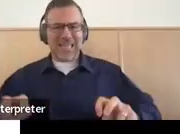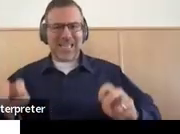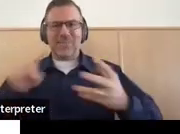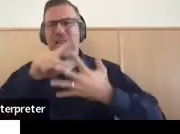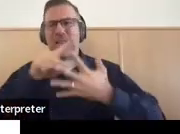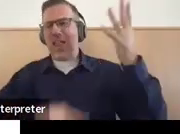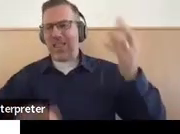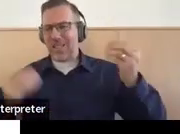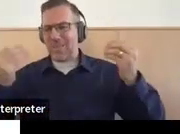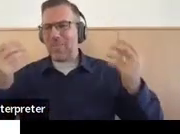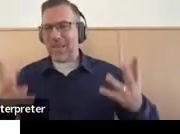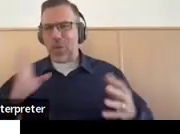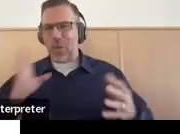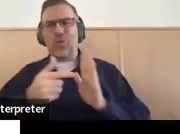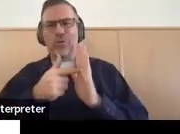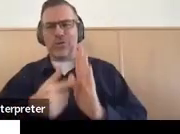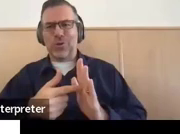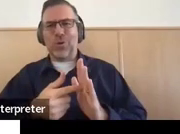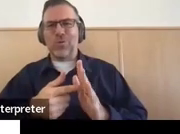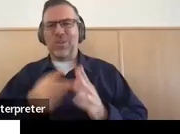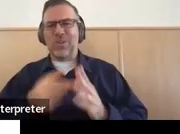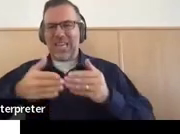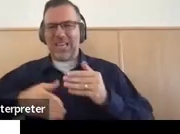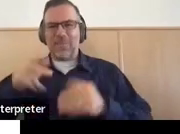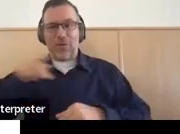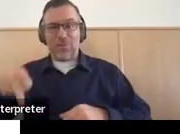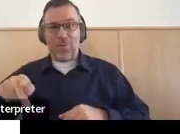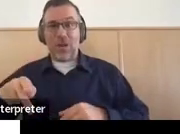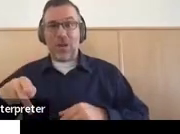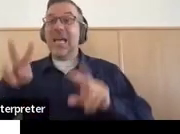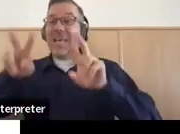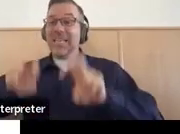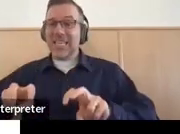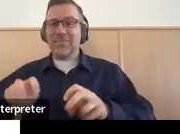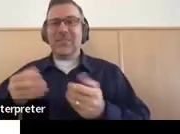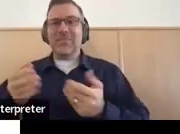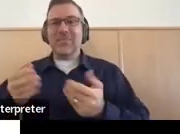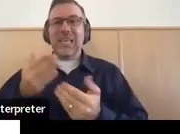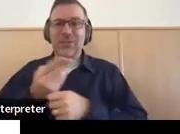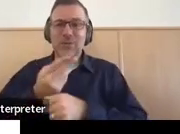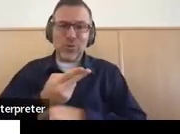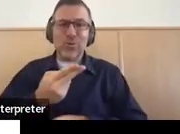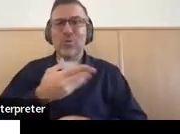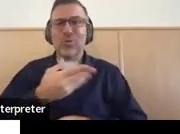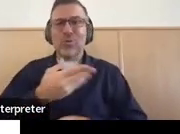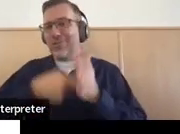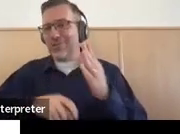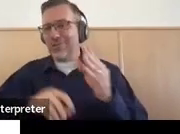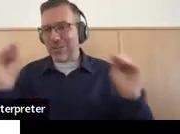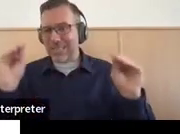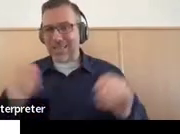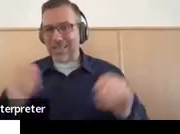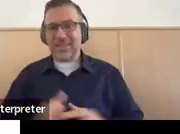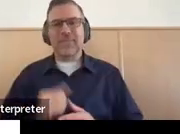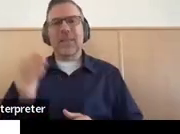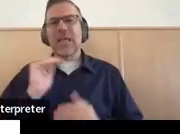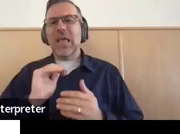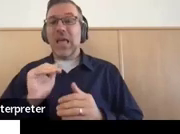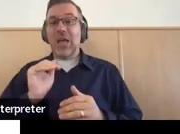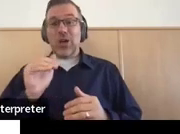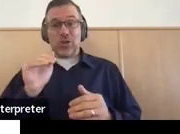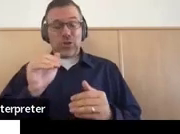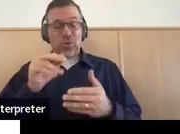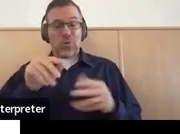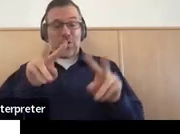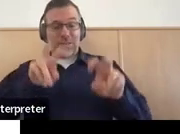end of this PowerPoint that are free and easy to use. How are you applying the results? You've heard us talk about